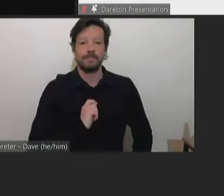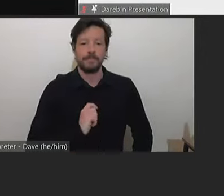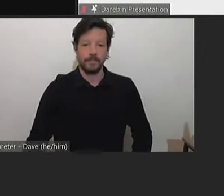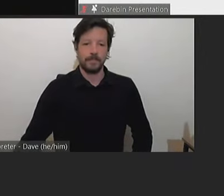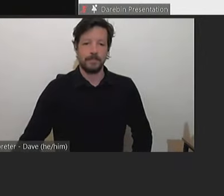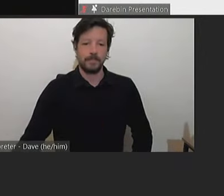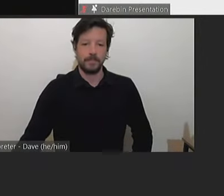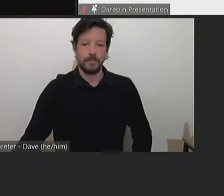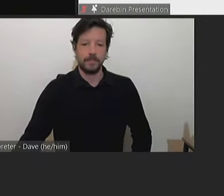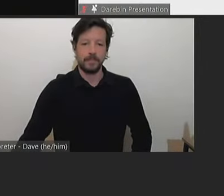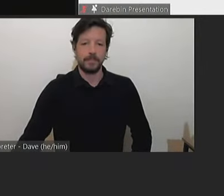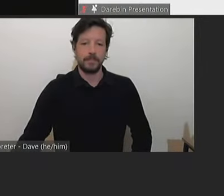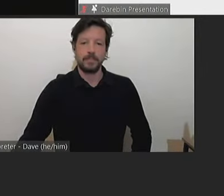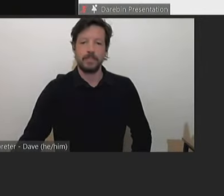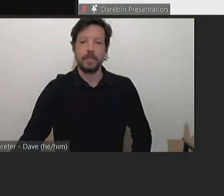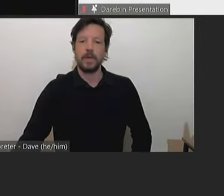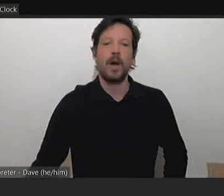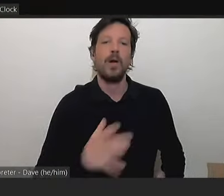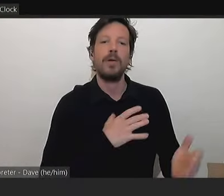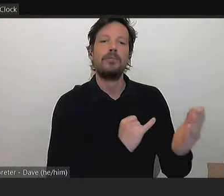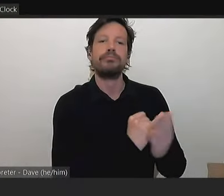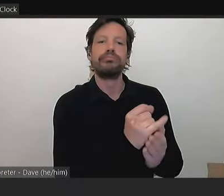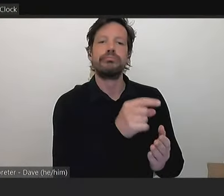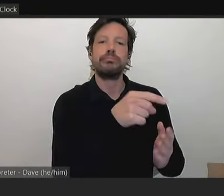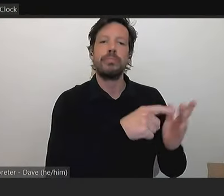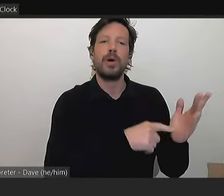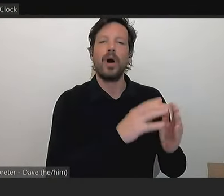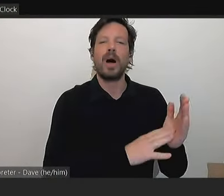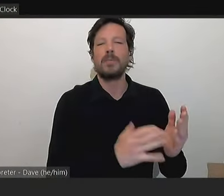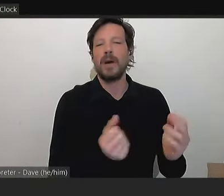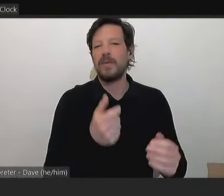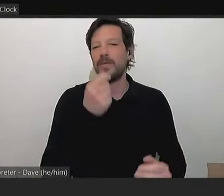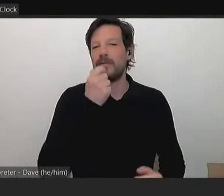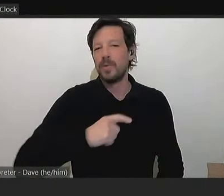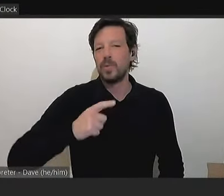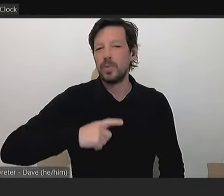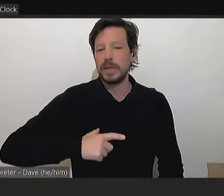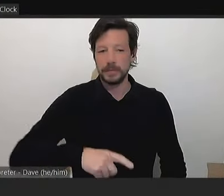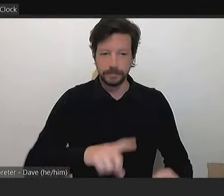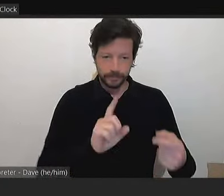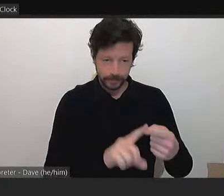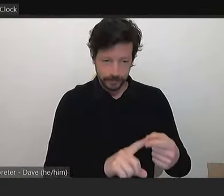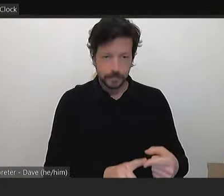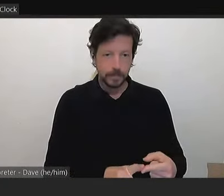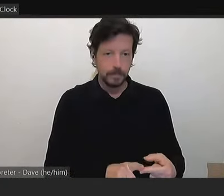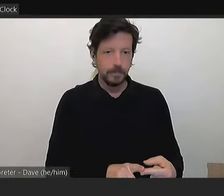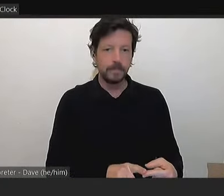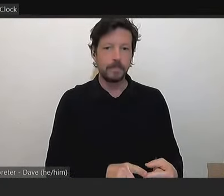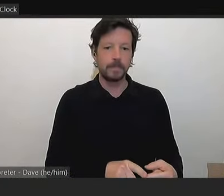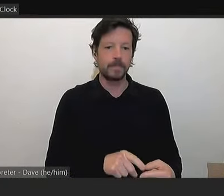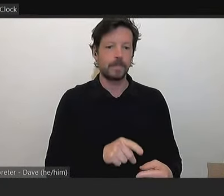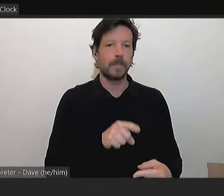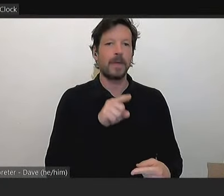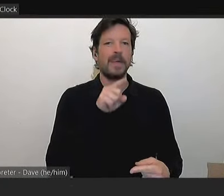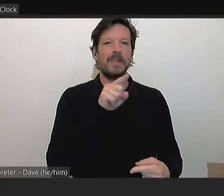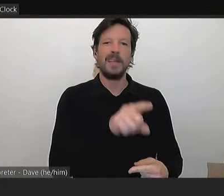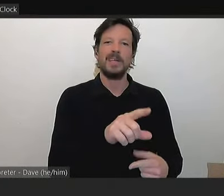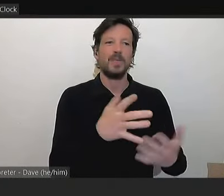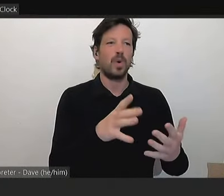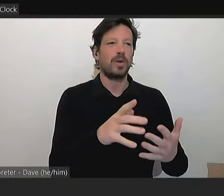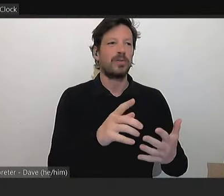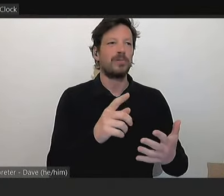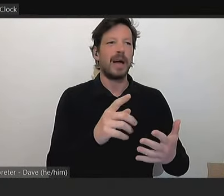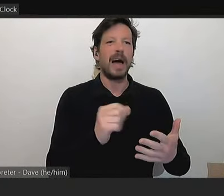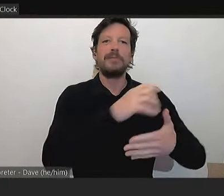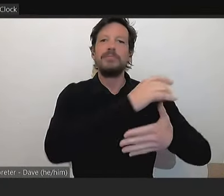against this item for a few reasons. So this is trying to jump the queue, so to speak. We have an outdoor